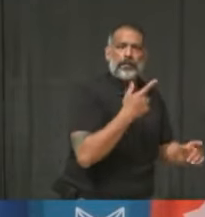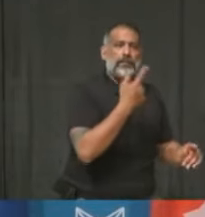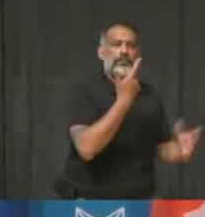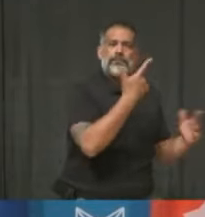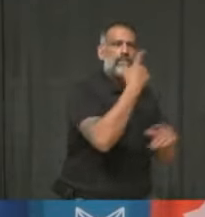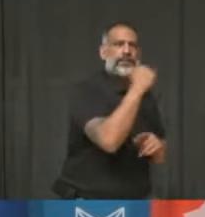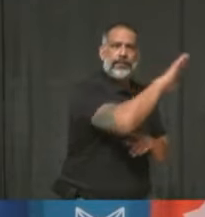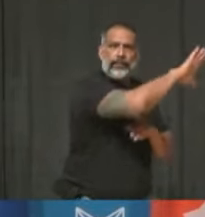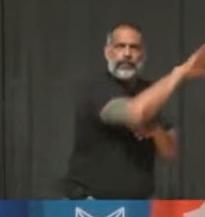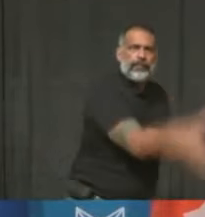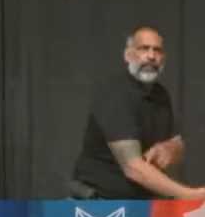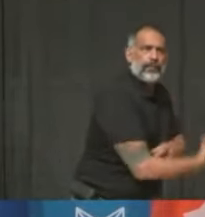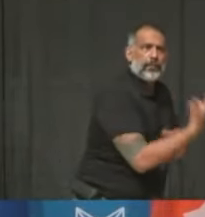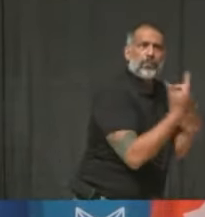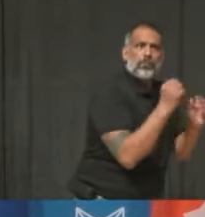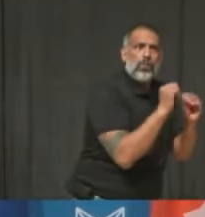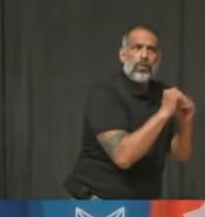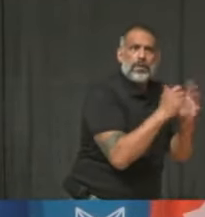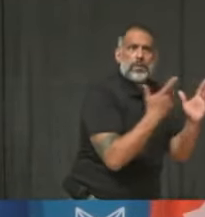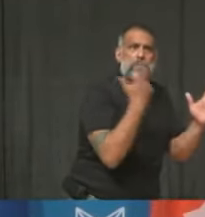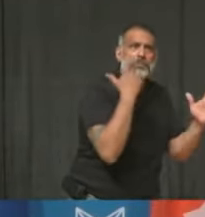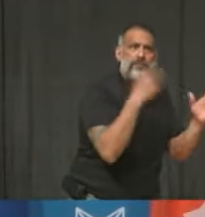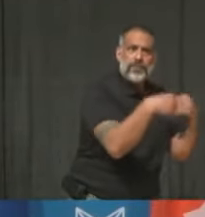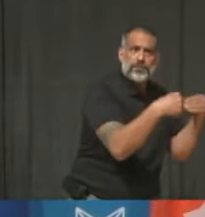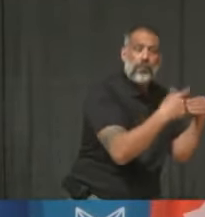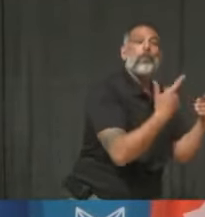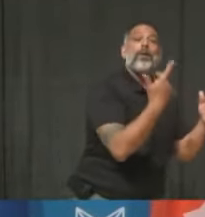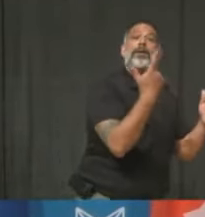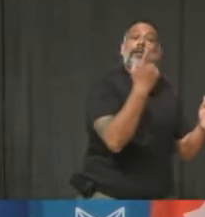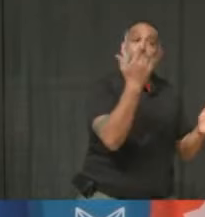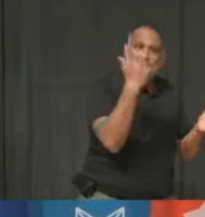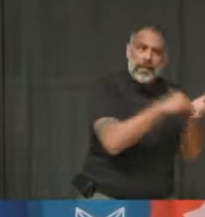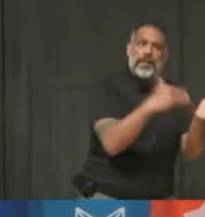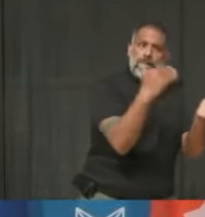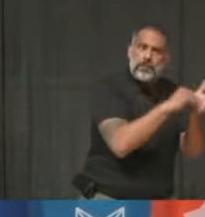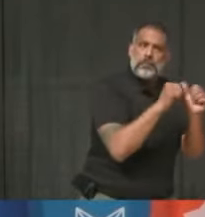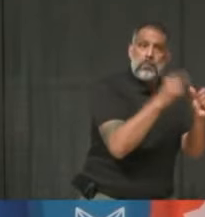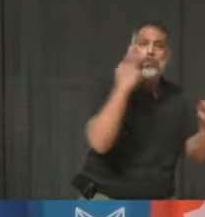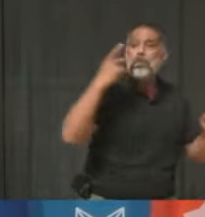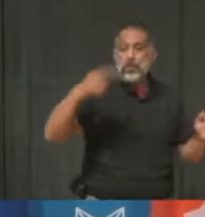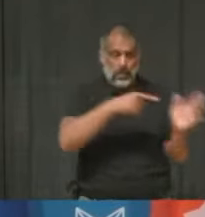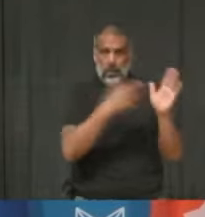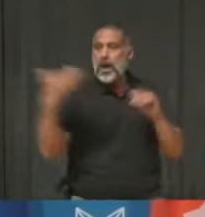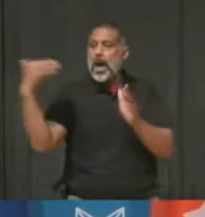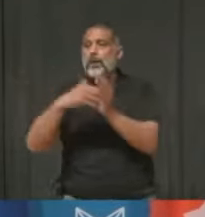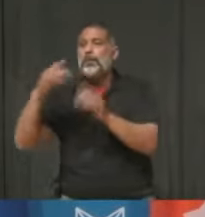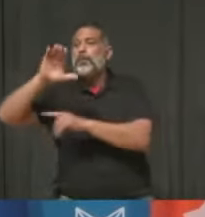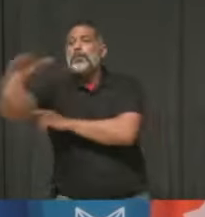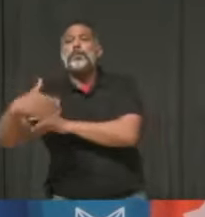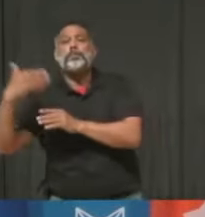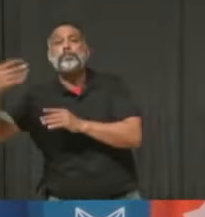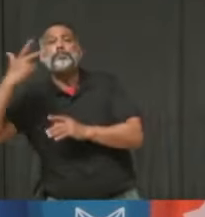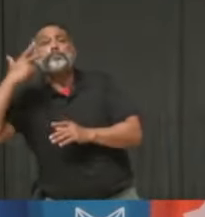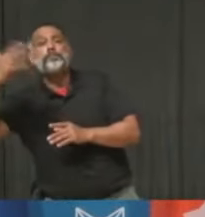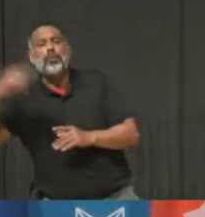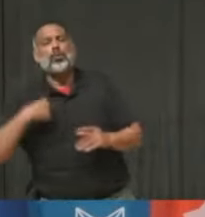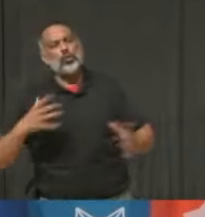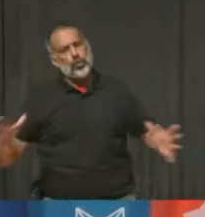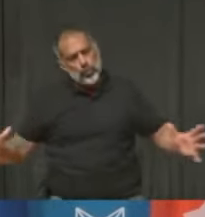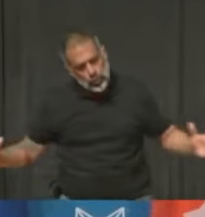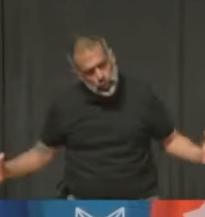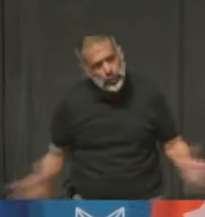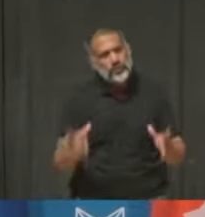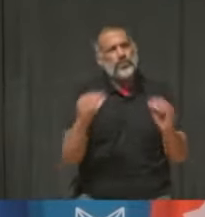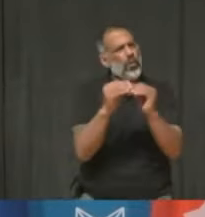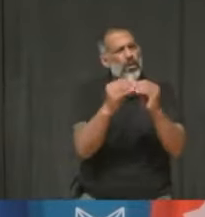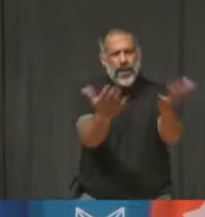may be something that we would offer more regularly based on the outcomes. And I really encourage everyone, we're trying to get to 7,600 doses